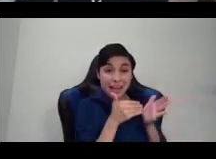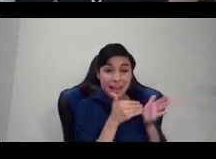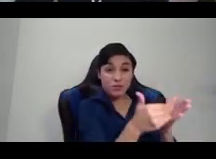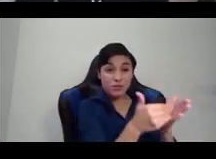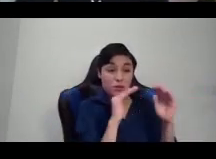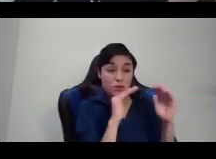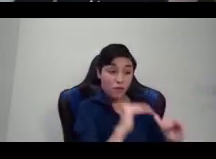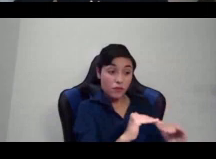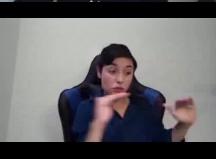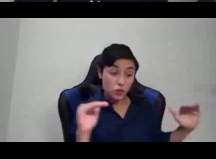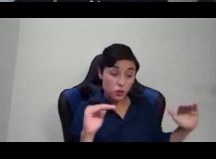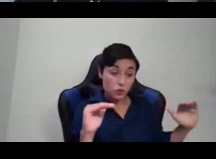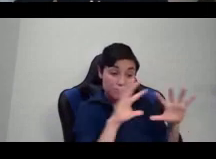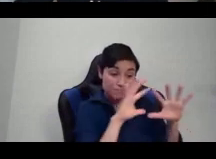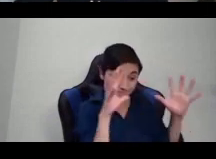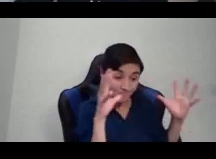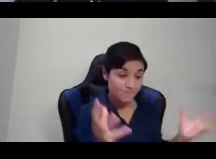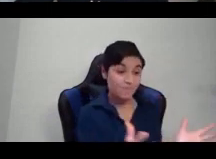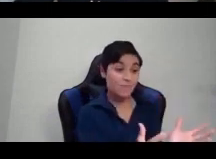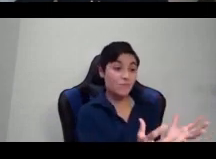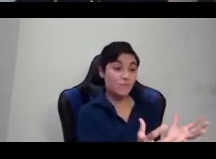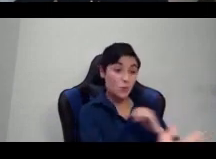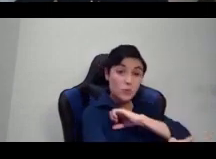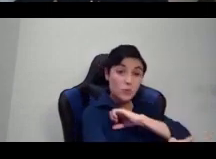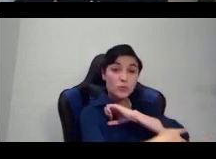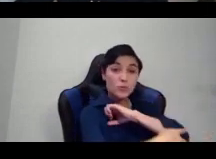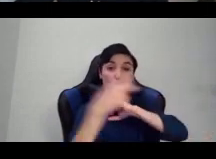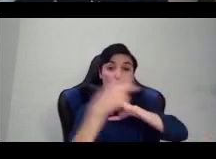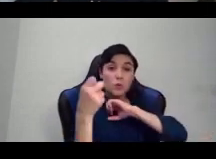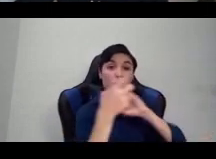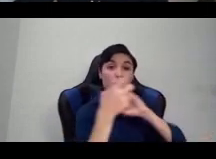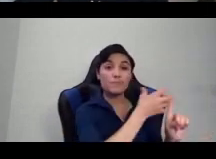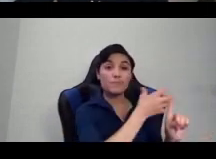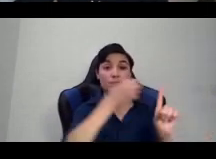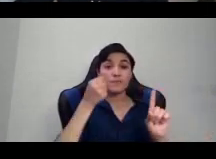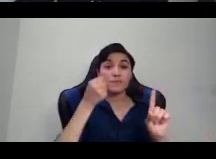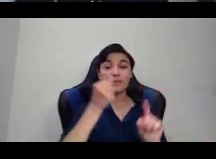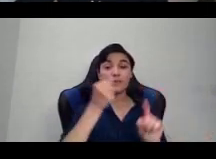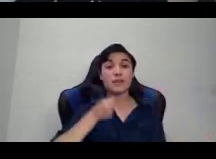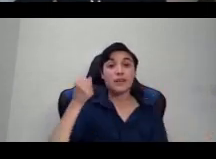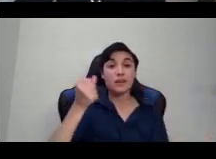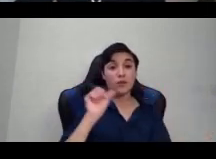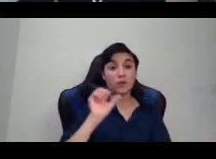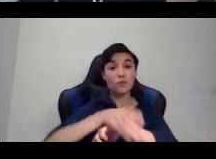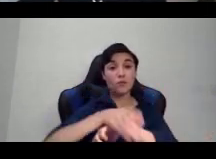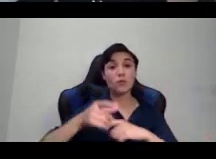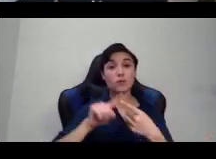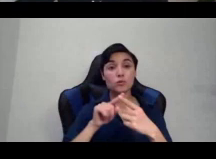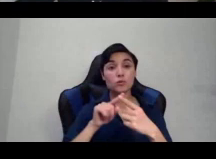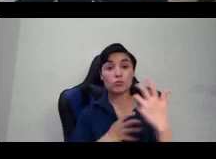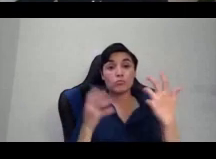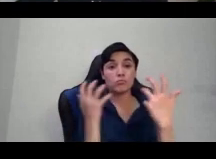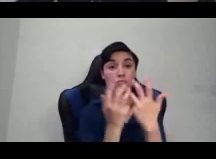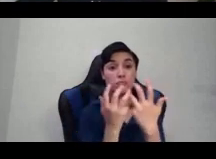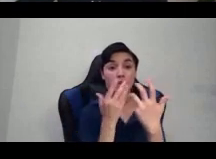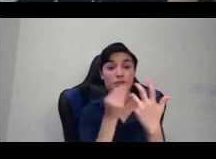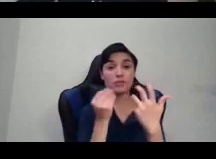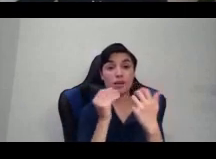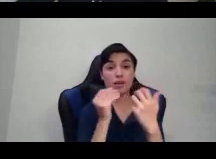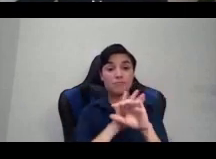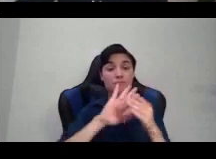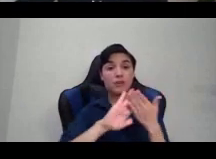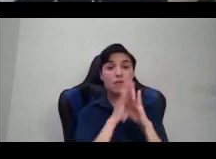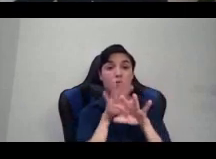assimilate into European standards of manhood and womanhood, which was the stated